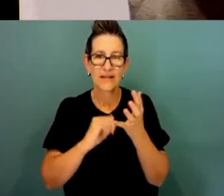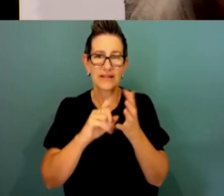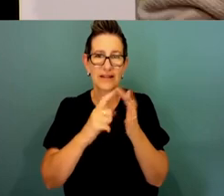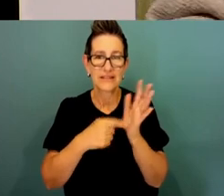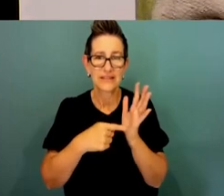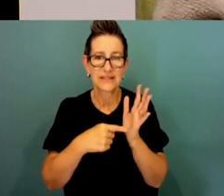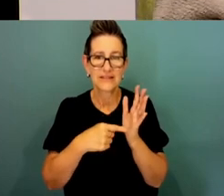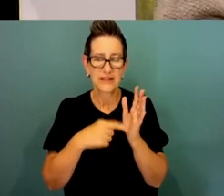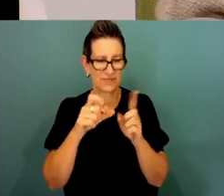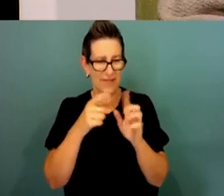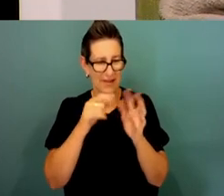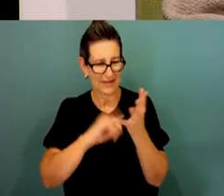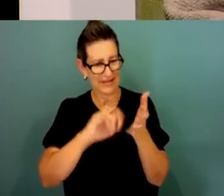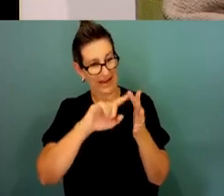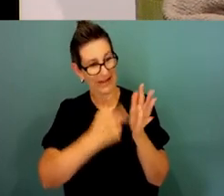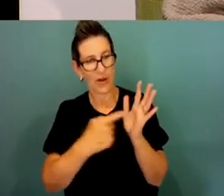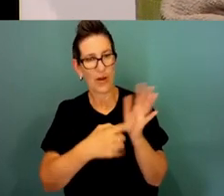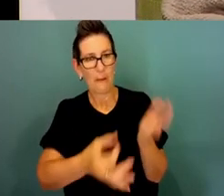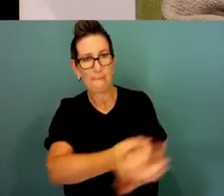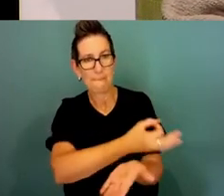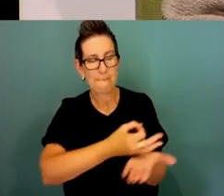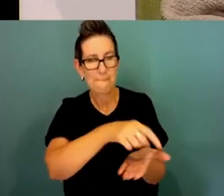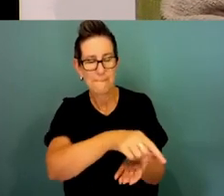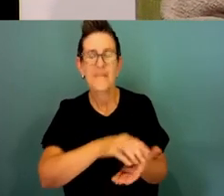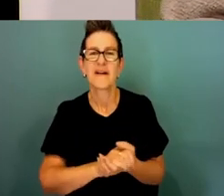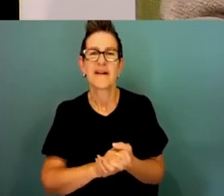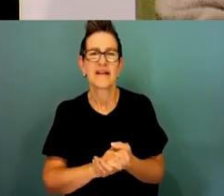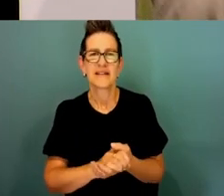here, so, you know, practice is going to be quite different all around Australia.